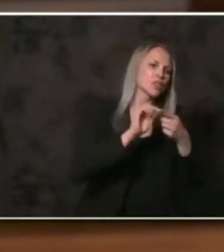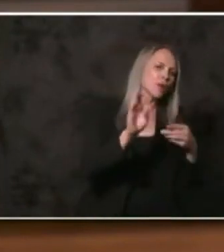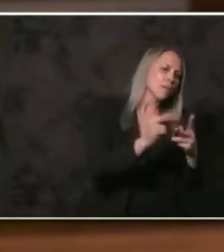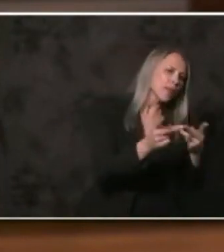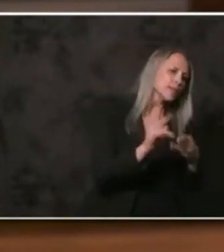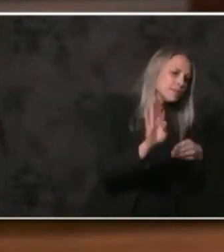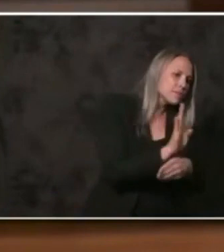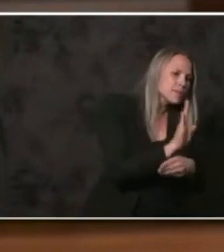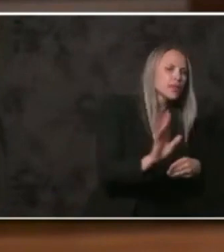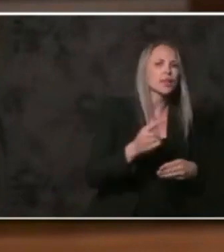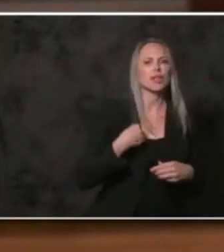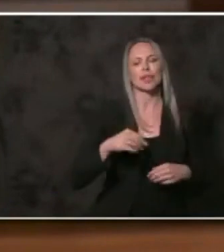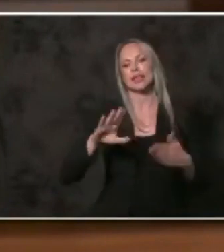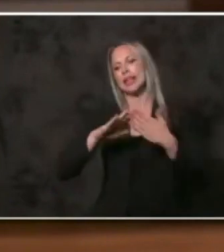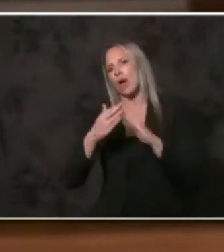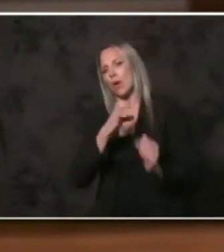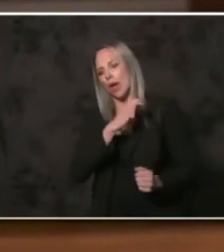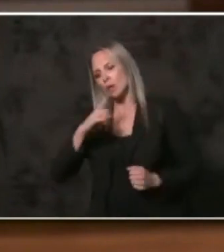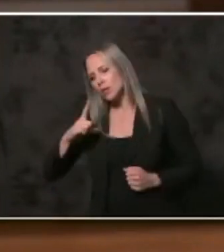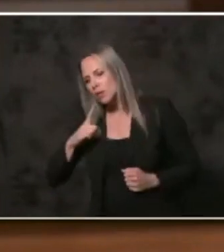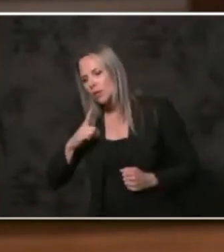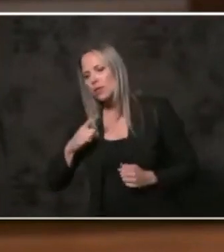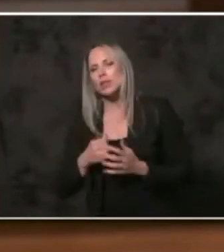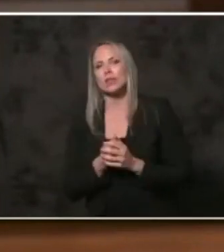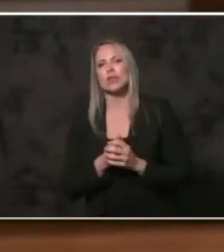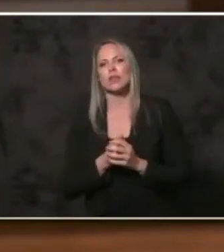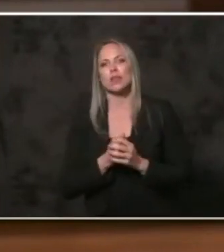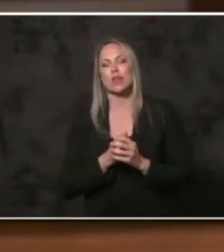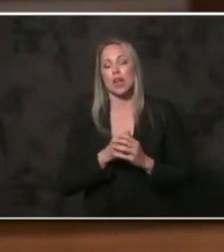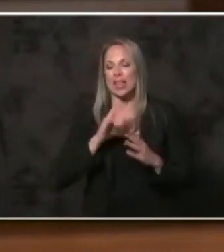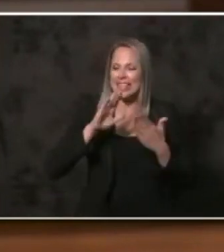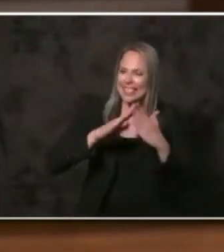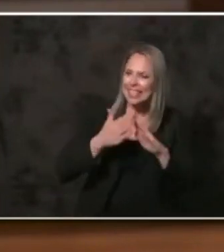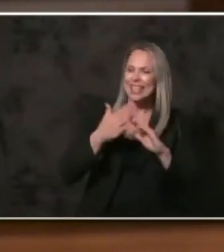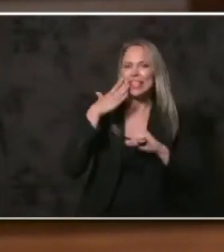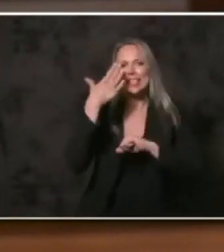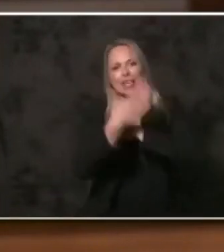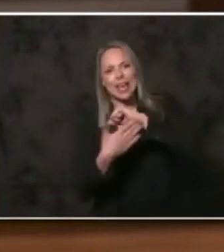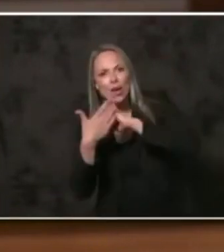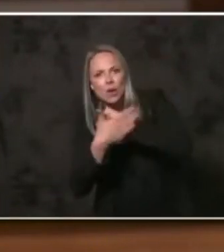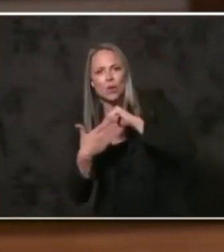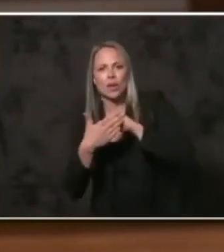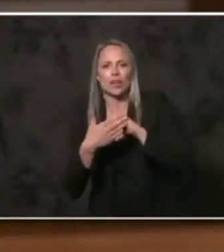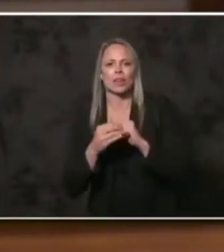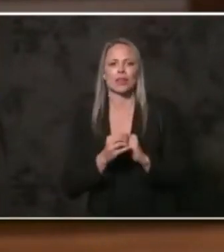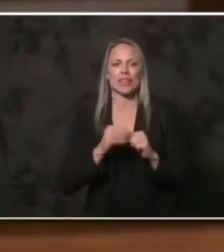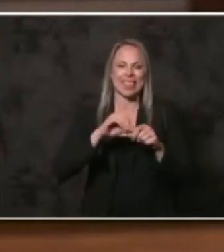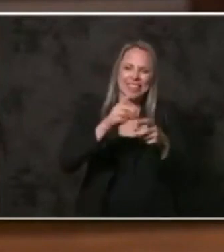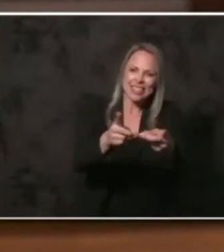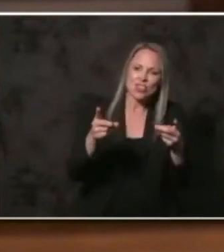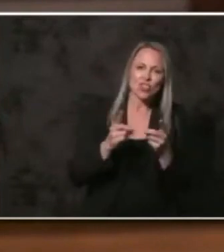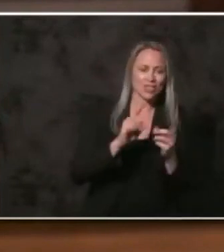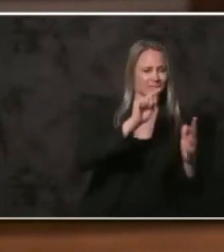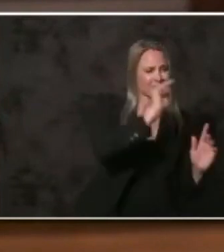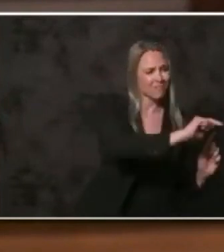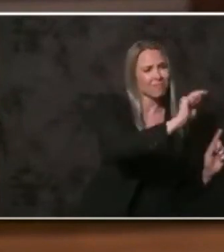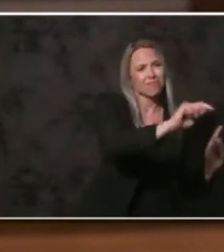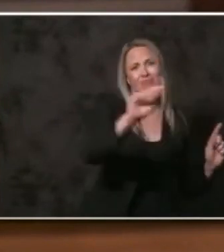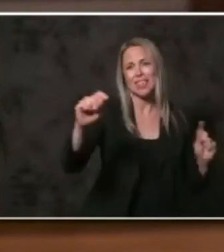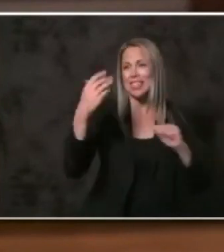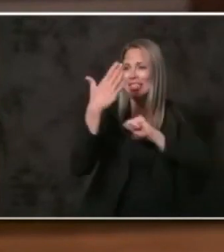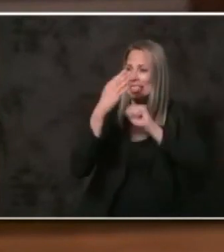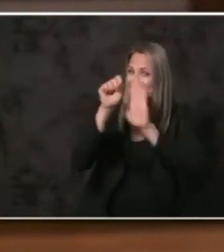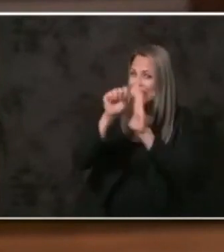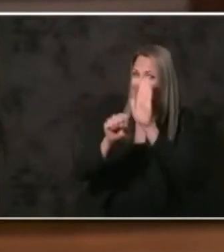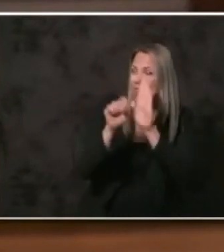and town councils. Leaders in our cities and our county. Leaders in our districts and our state and our